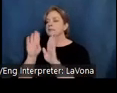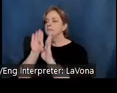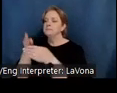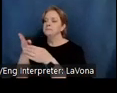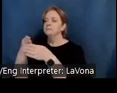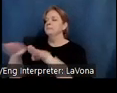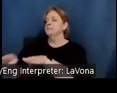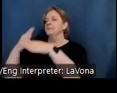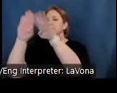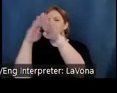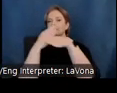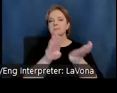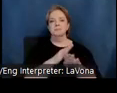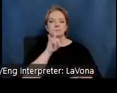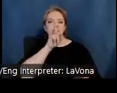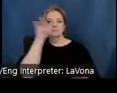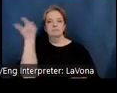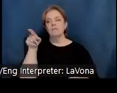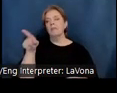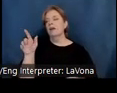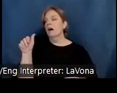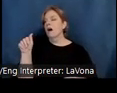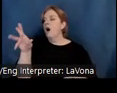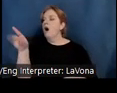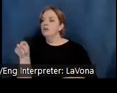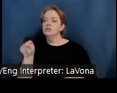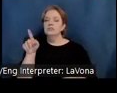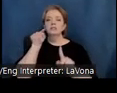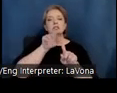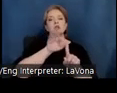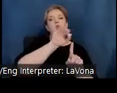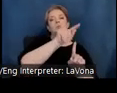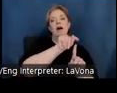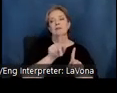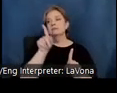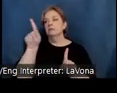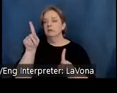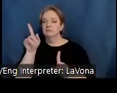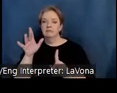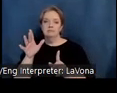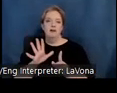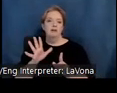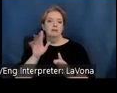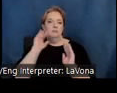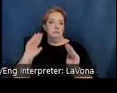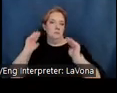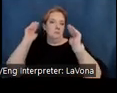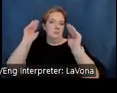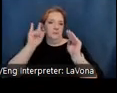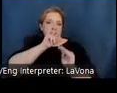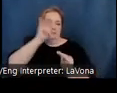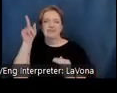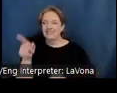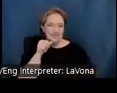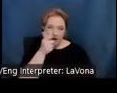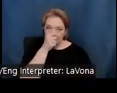sculpture, or is it something else? They knew what they liked, and what they liked was beautiful, inspired, and almost always reflective